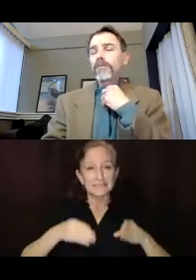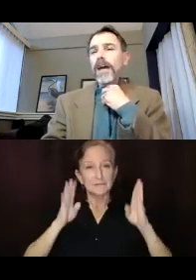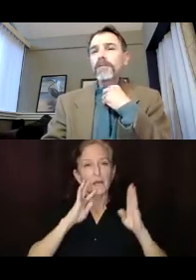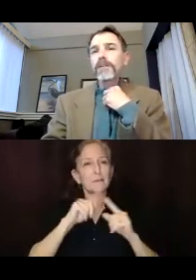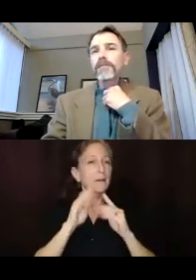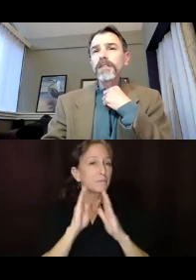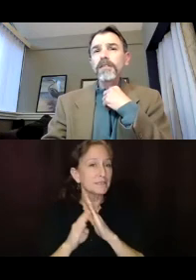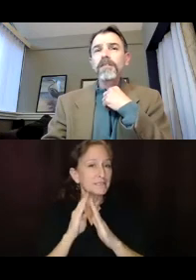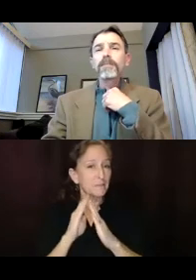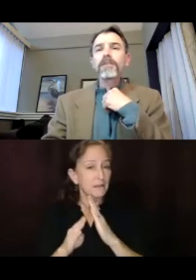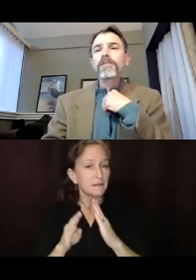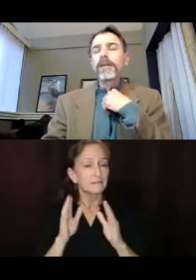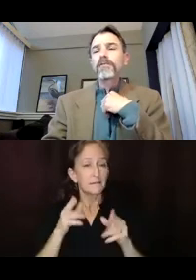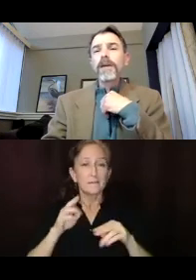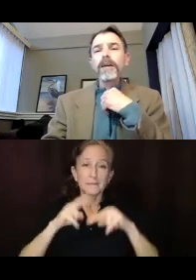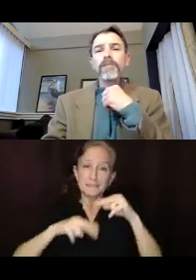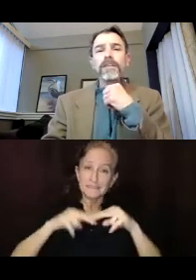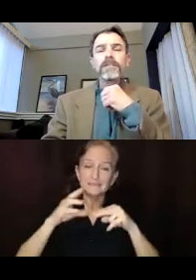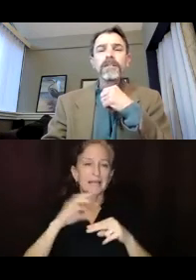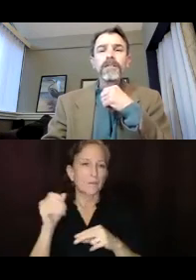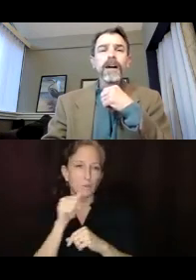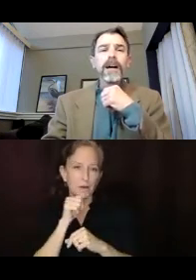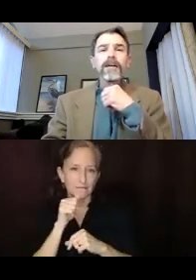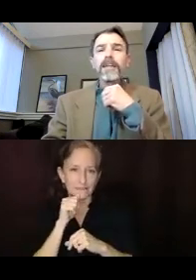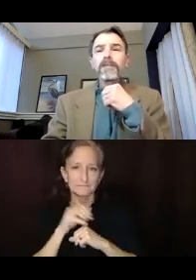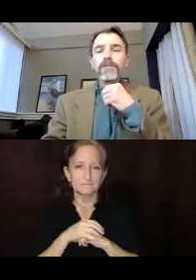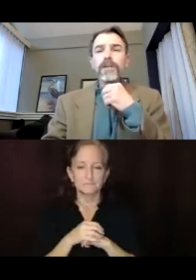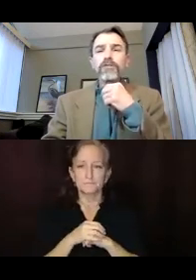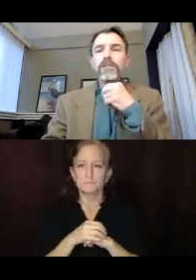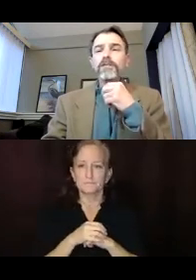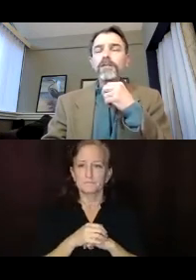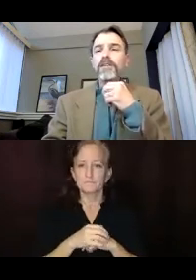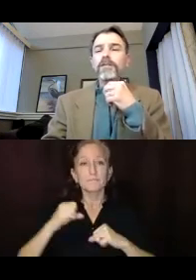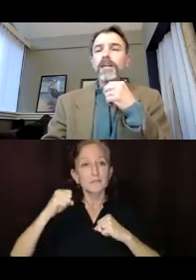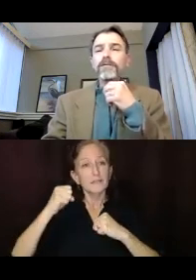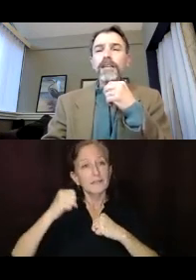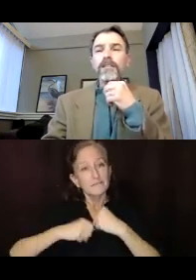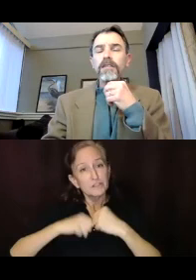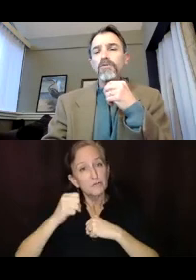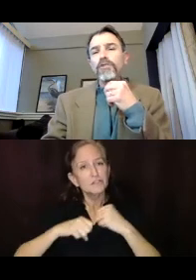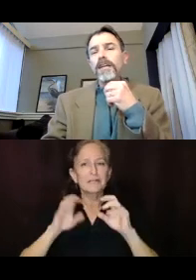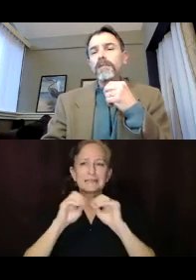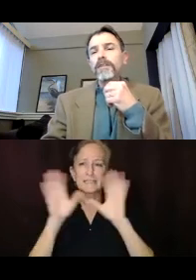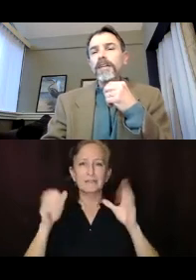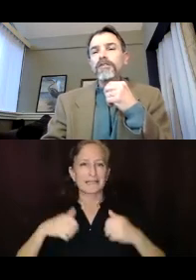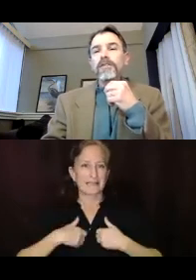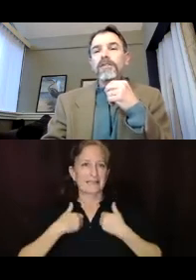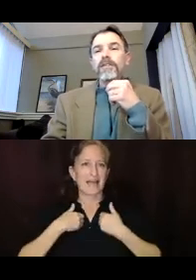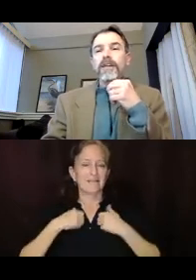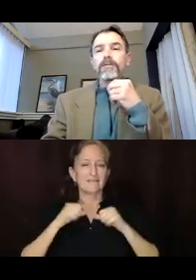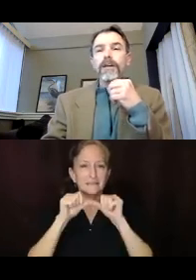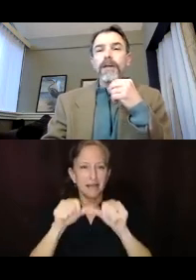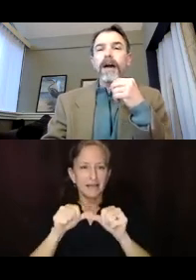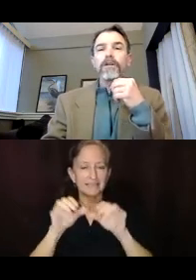but they're also private buildings separate, separate from housing. Uh, and then infrastructure. Clearly it's our lifeline systems, which are kind of communications